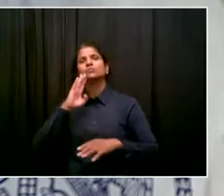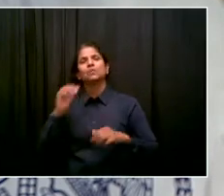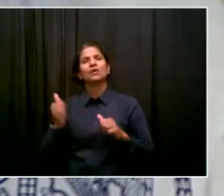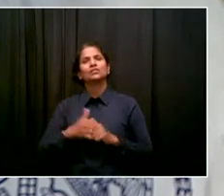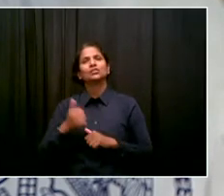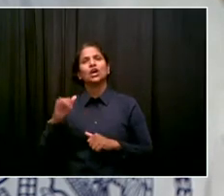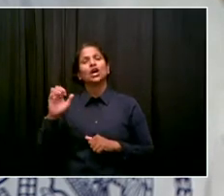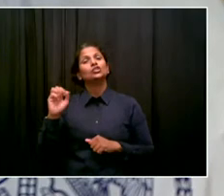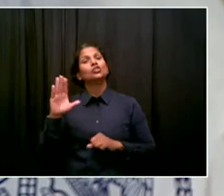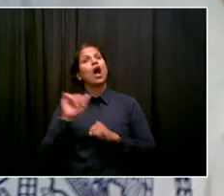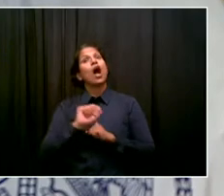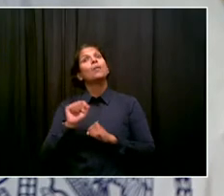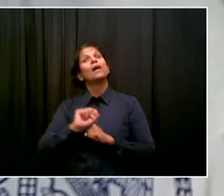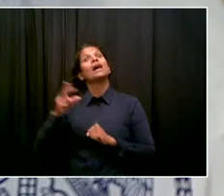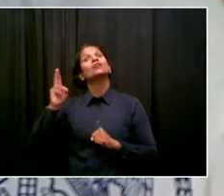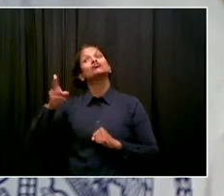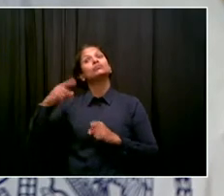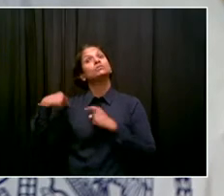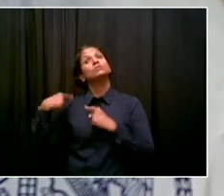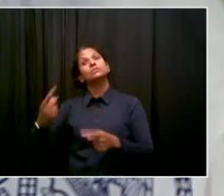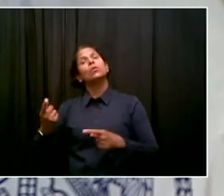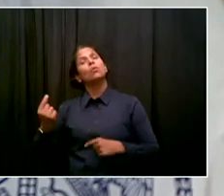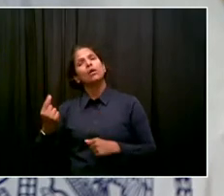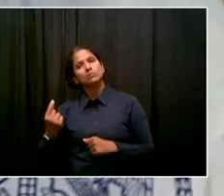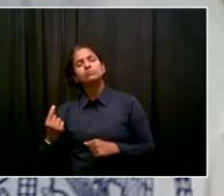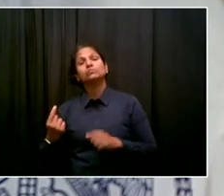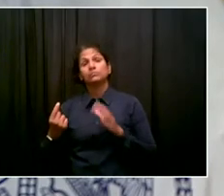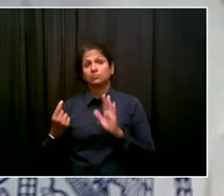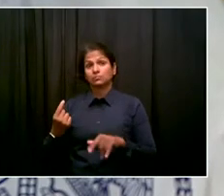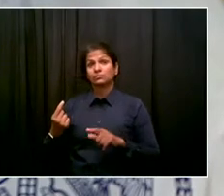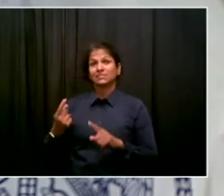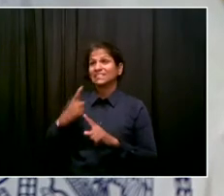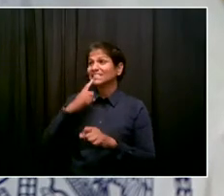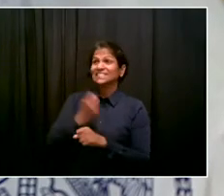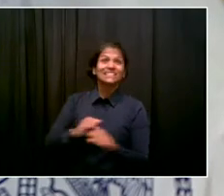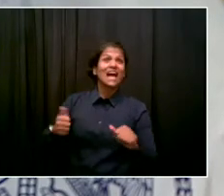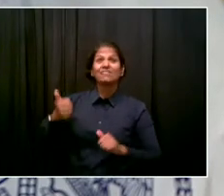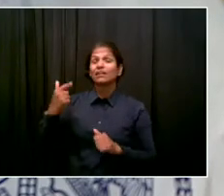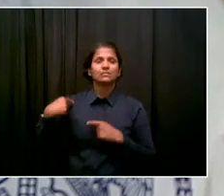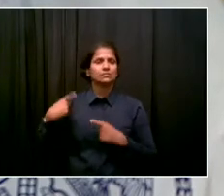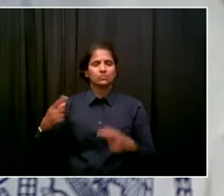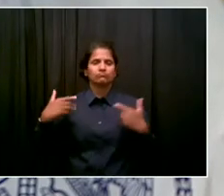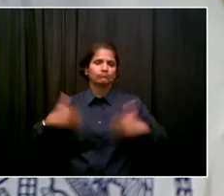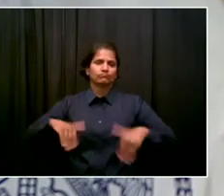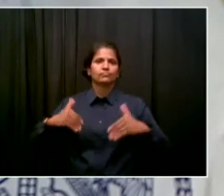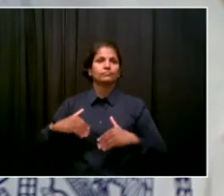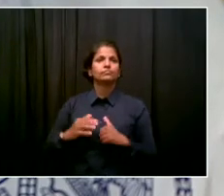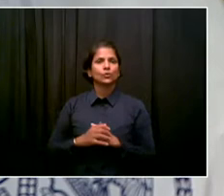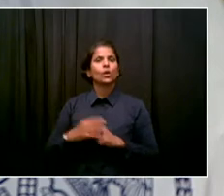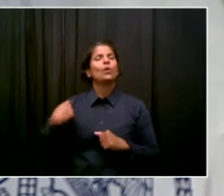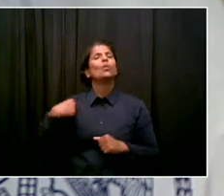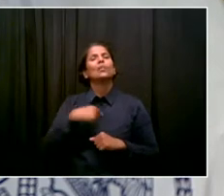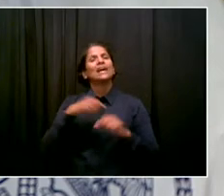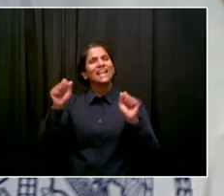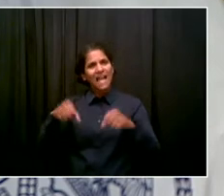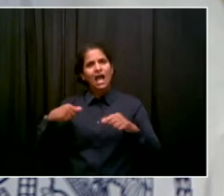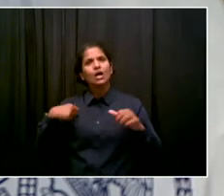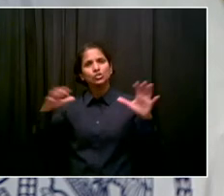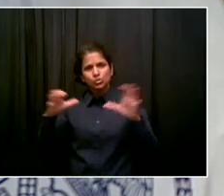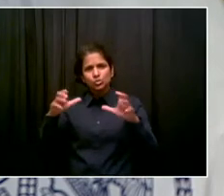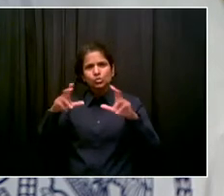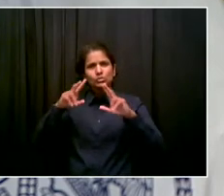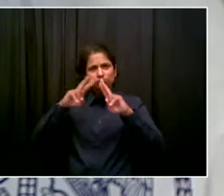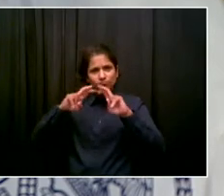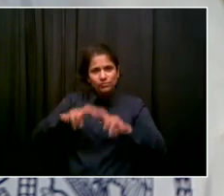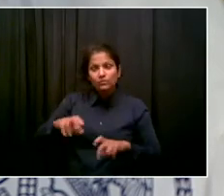big city in America. We will be again. We've got work to do. We need help from Albany this week. We need help from the federal government, and we're going to help